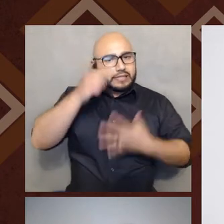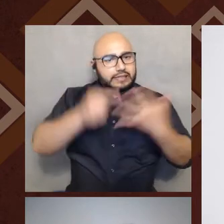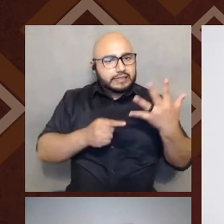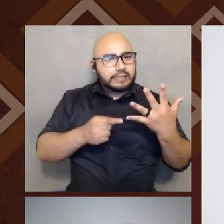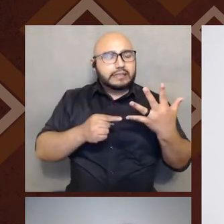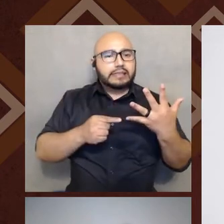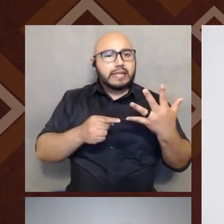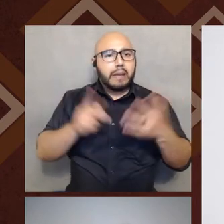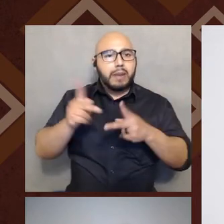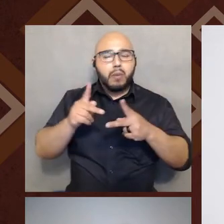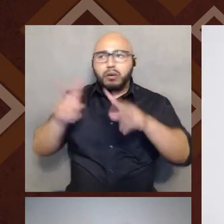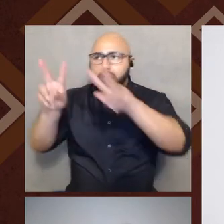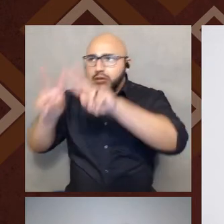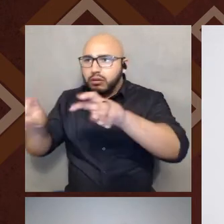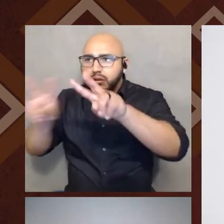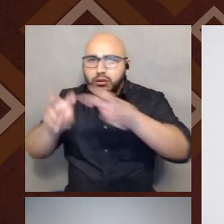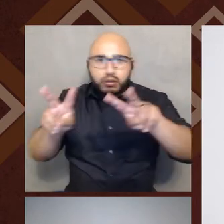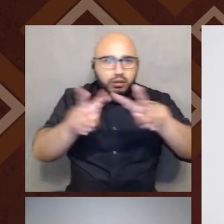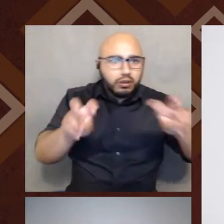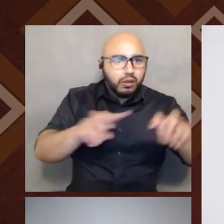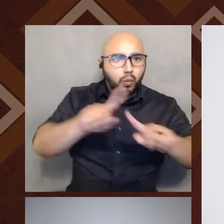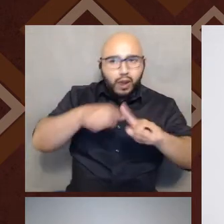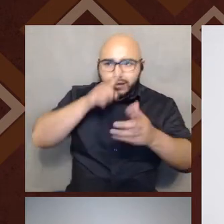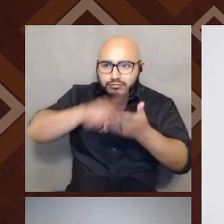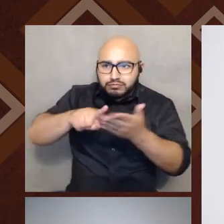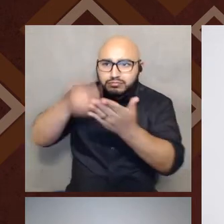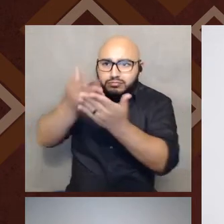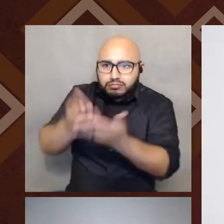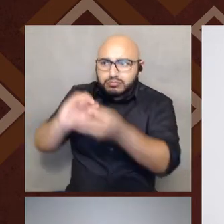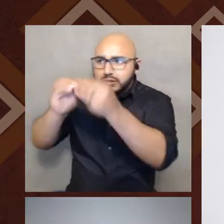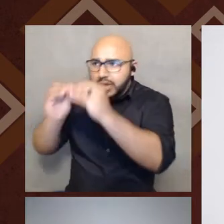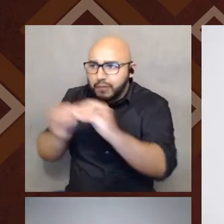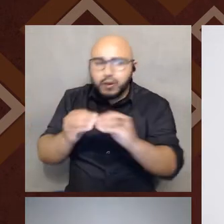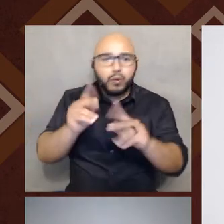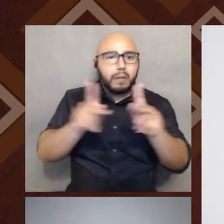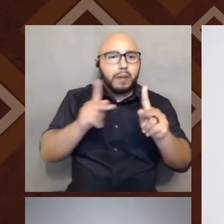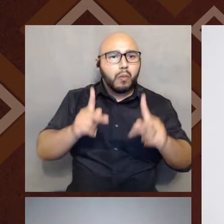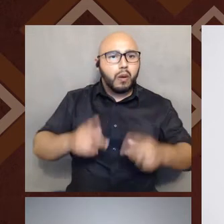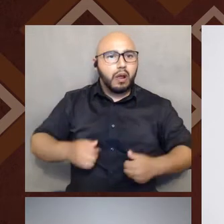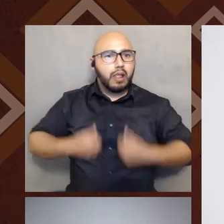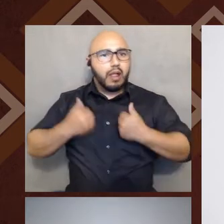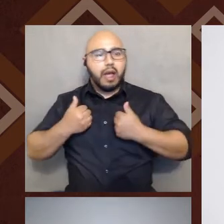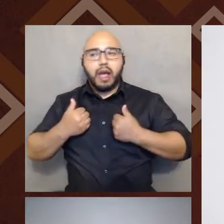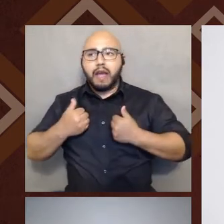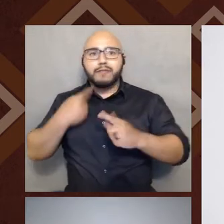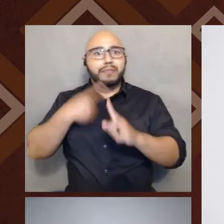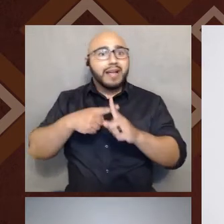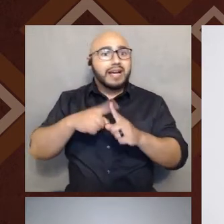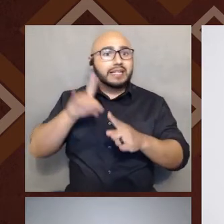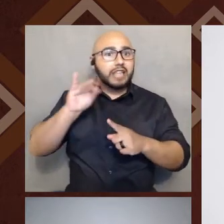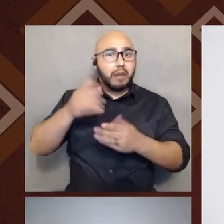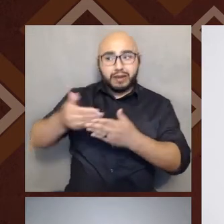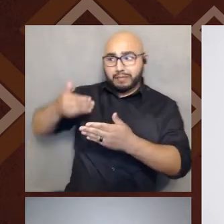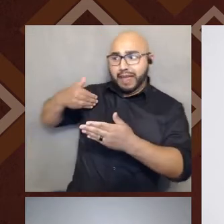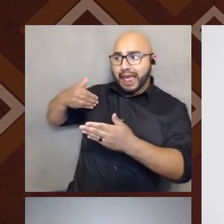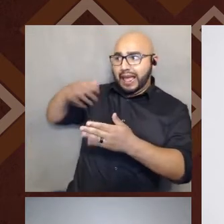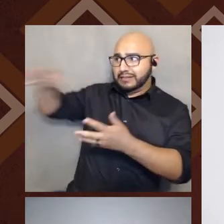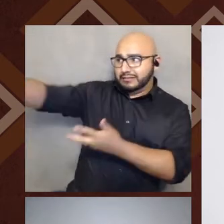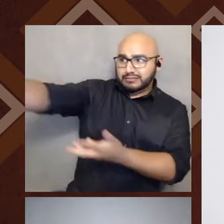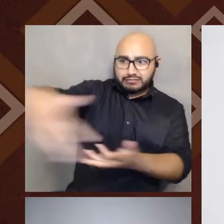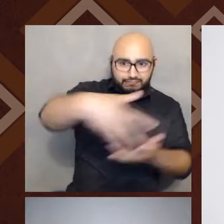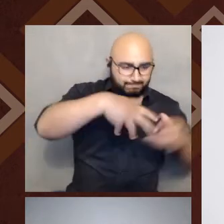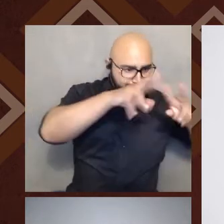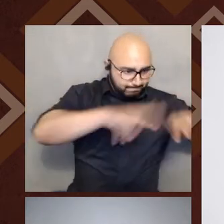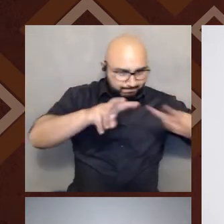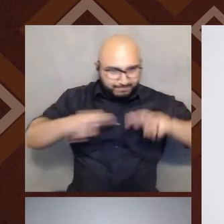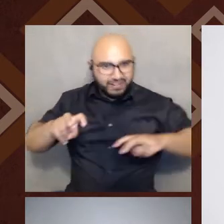when engaging in empirical research, meaning with folks who are alive and looking at documents from the past are things like external